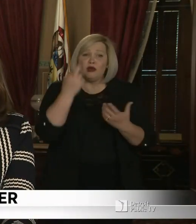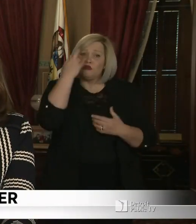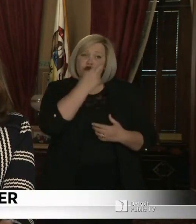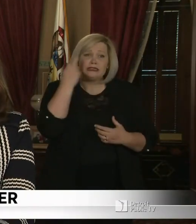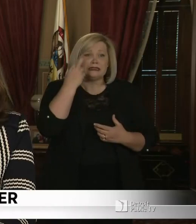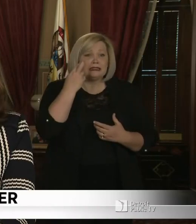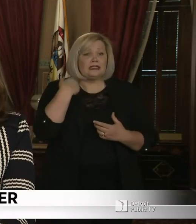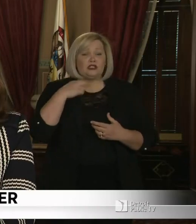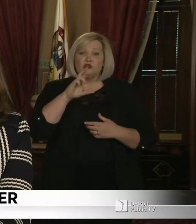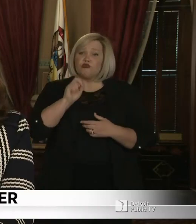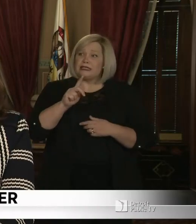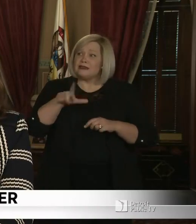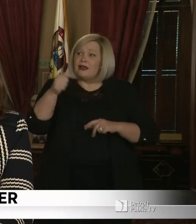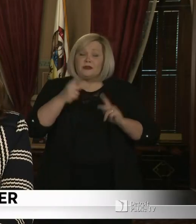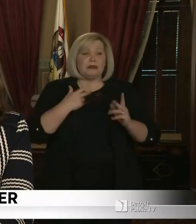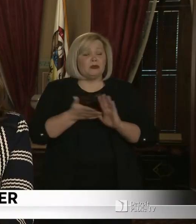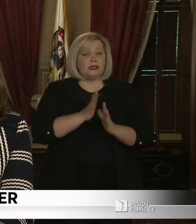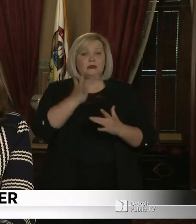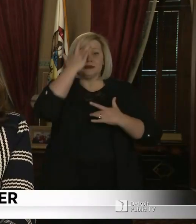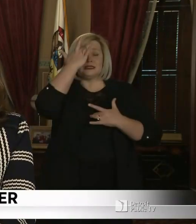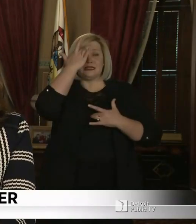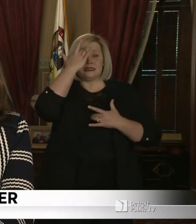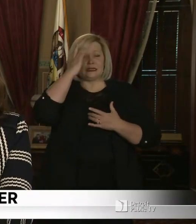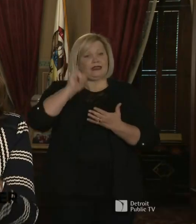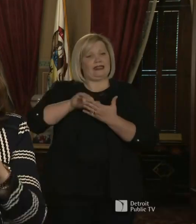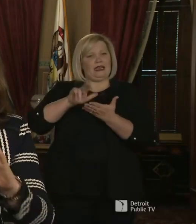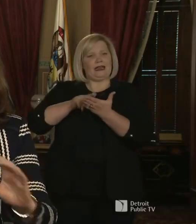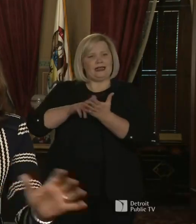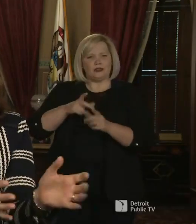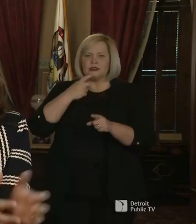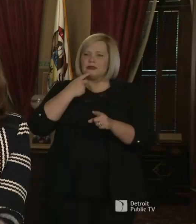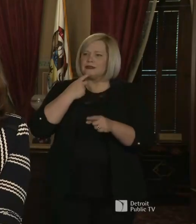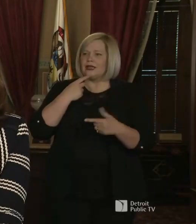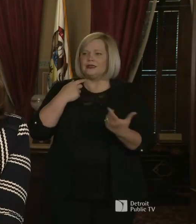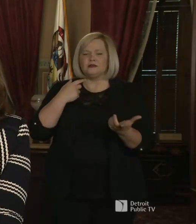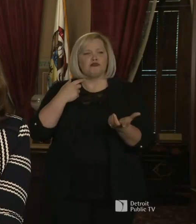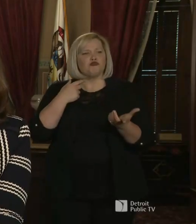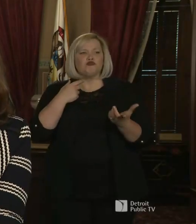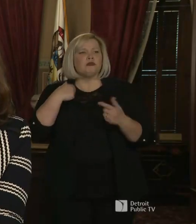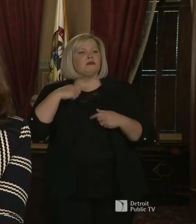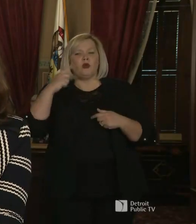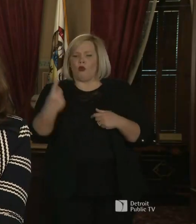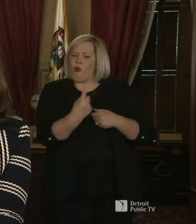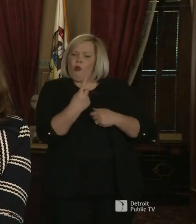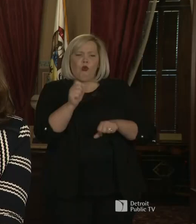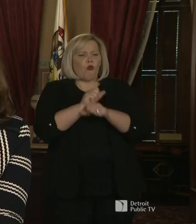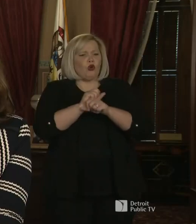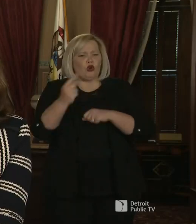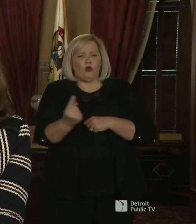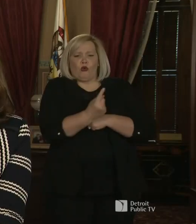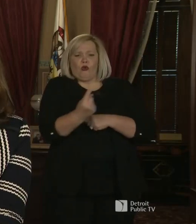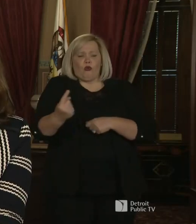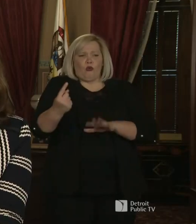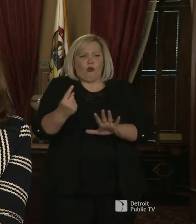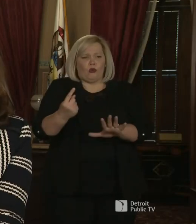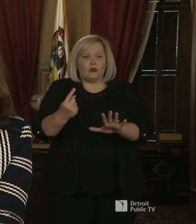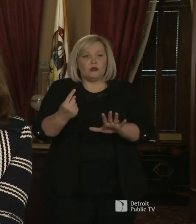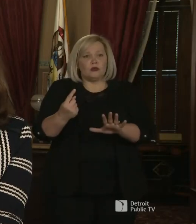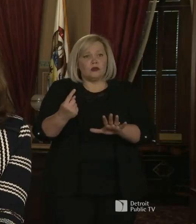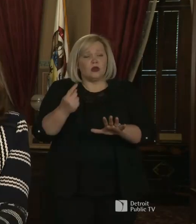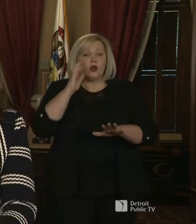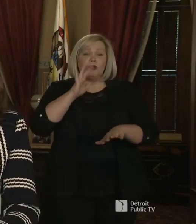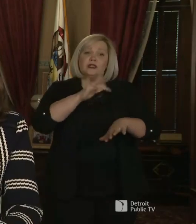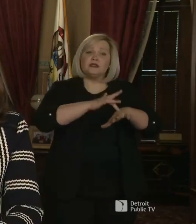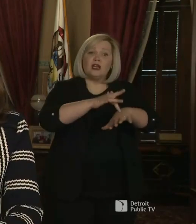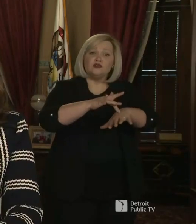as well. That contractor who says that they're not going to see another living soul the whole day that they go to work is going to